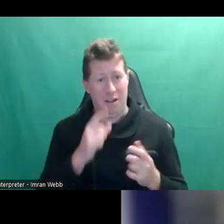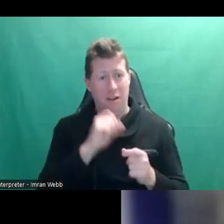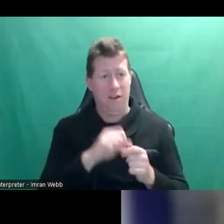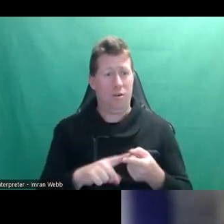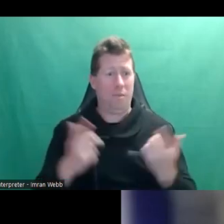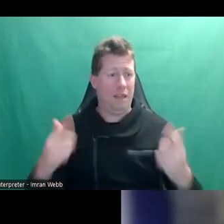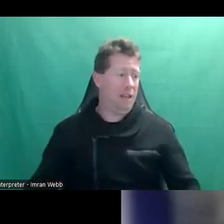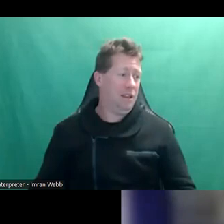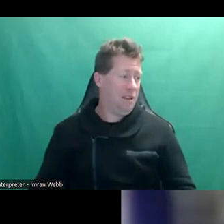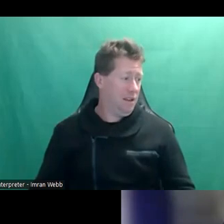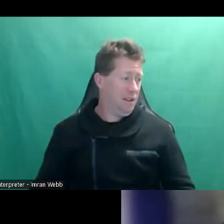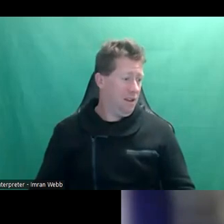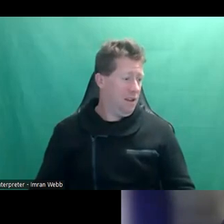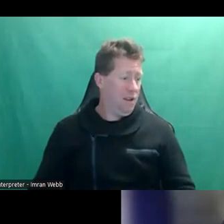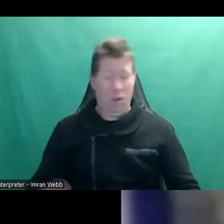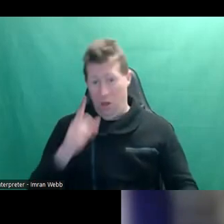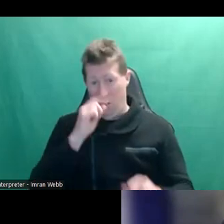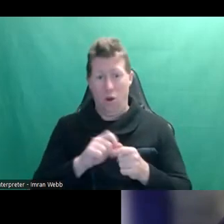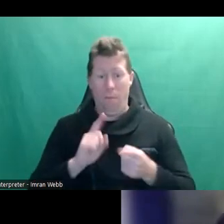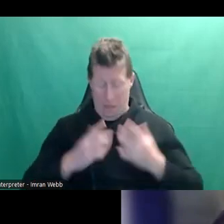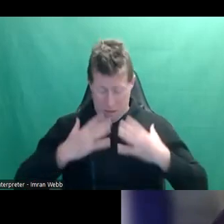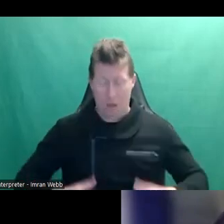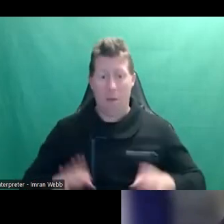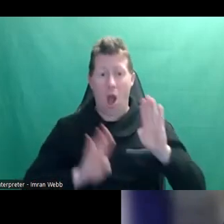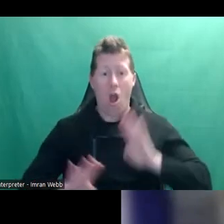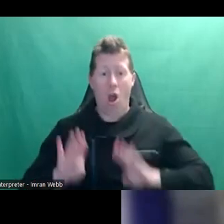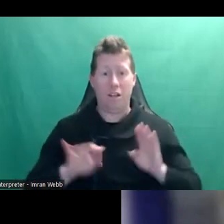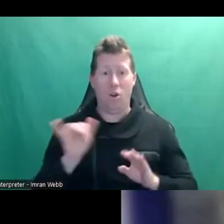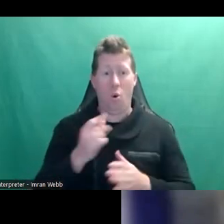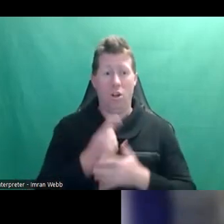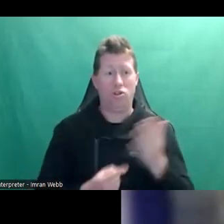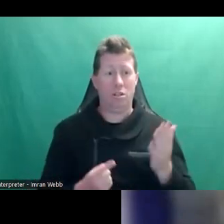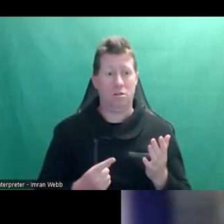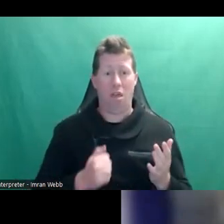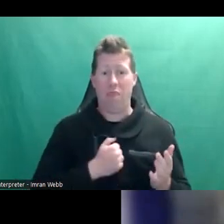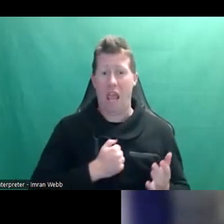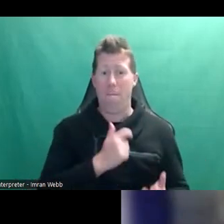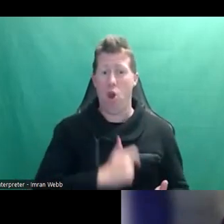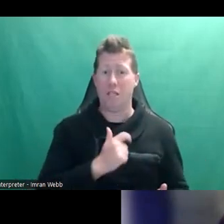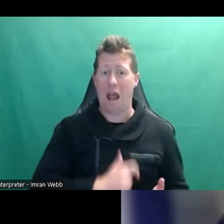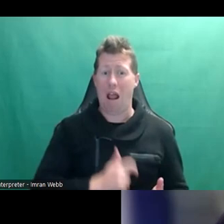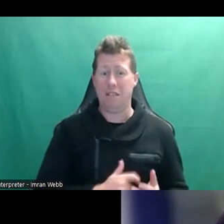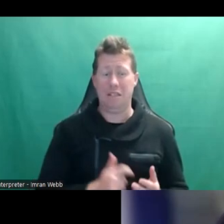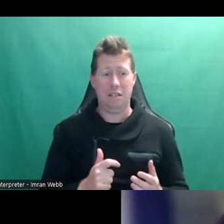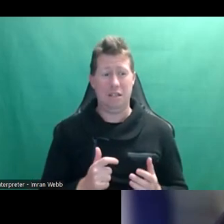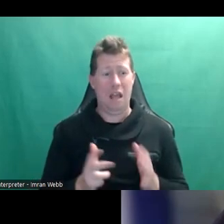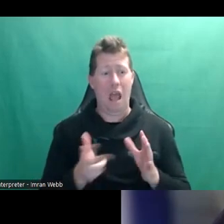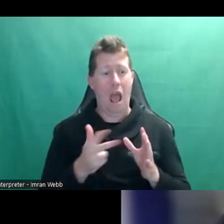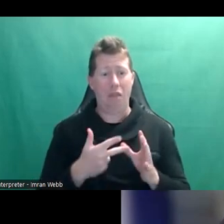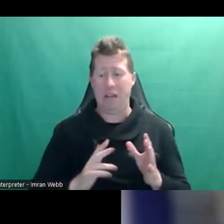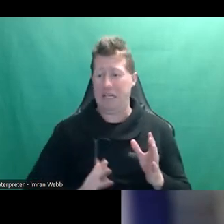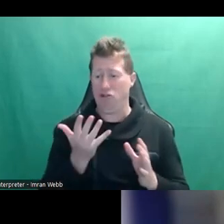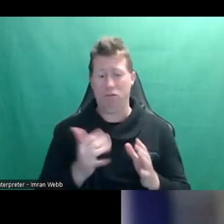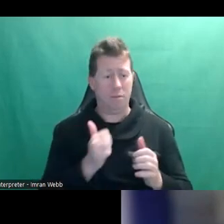related to biology, but it can also just be part of they have other priorities and other interests